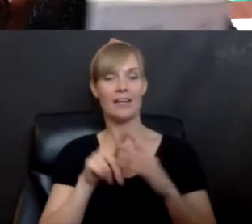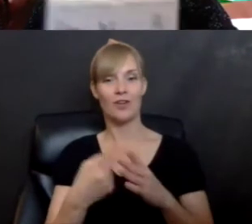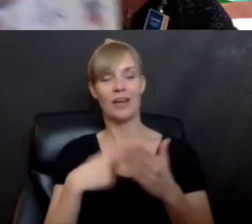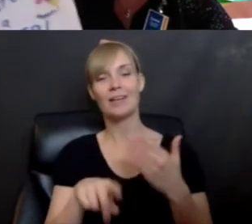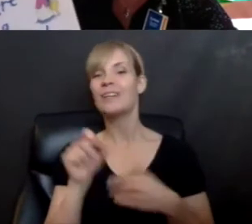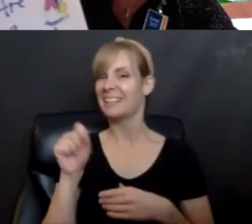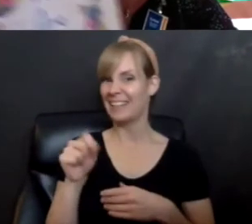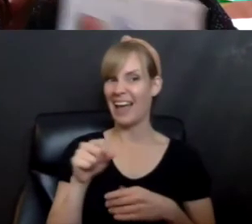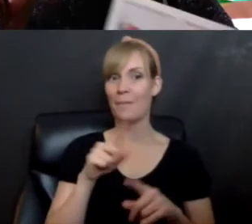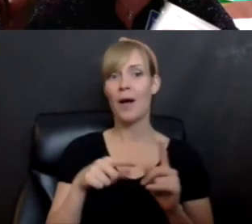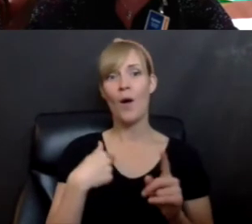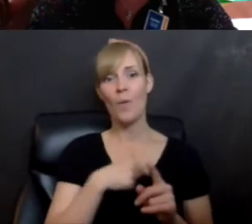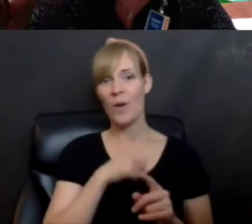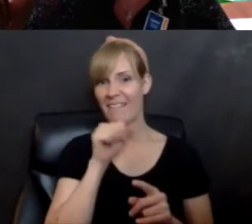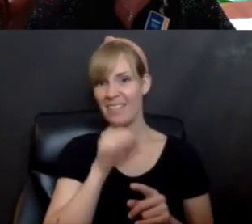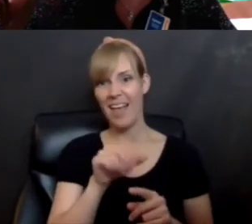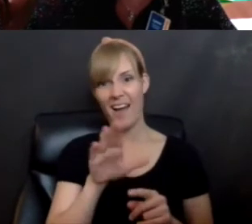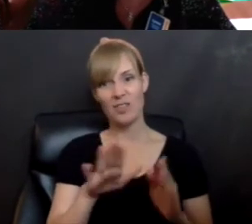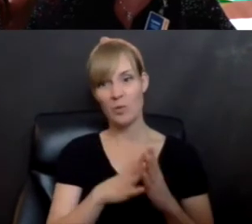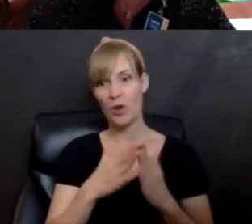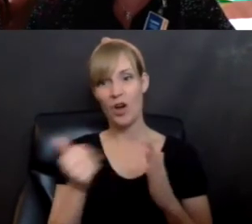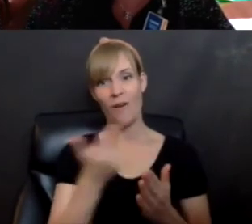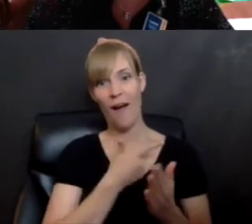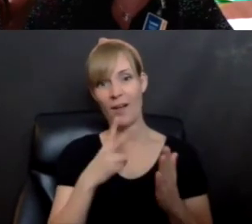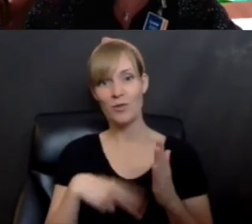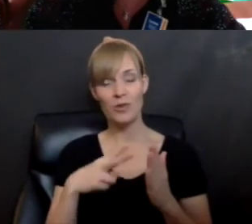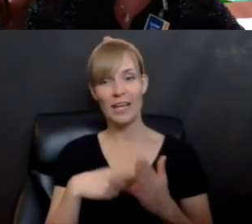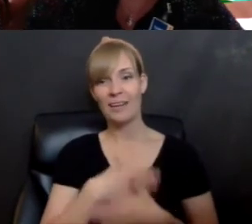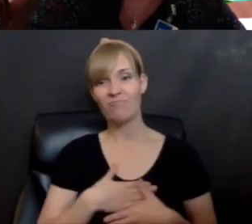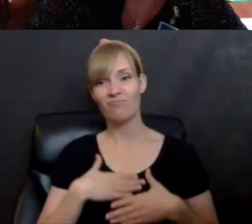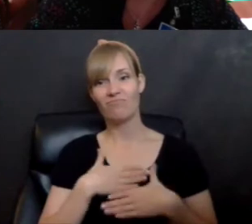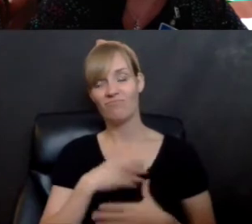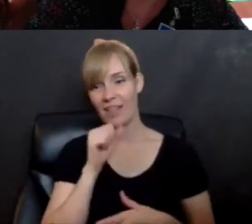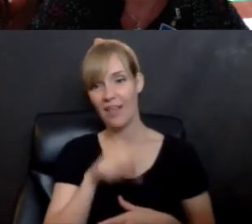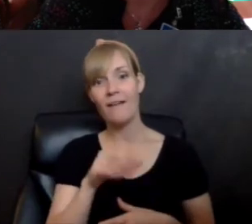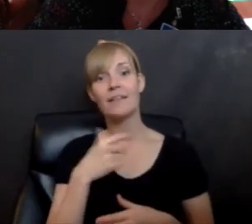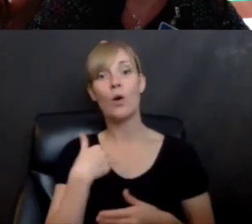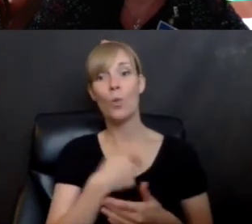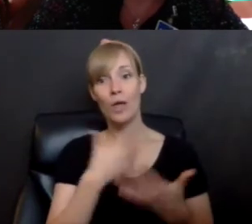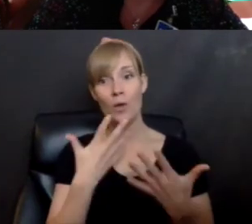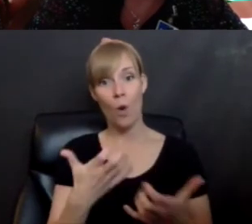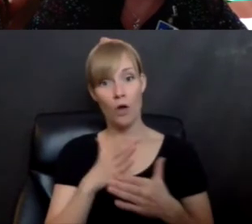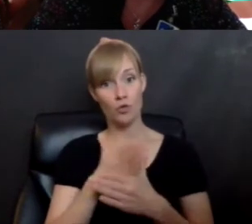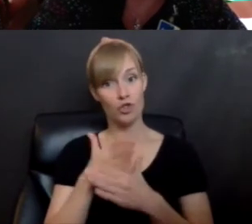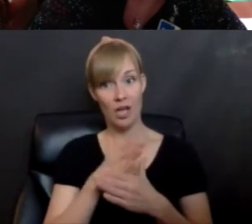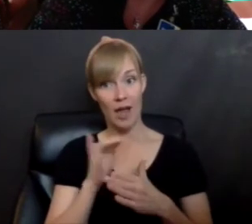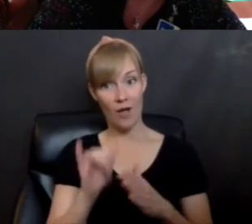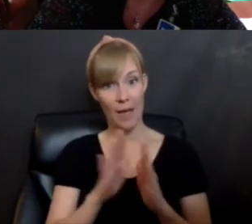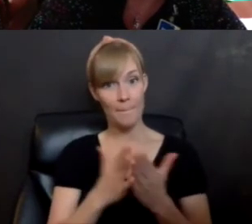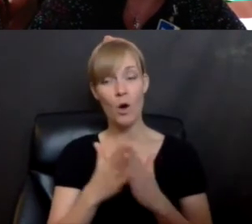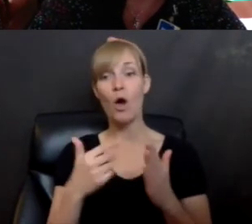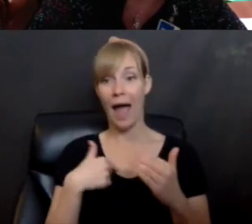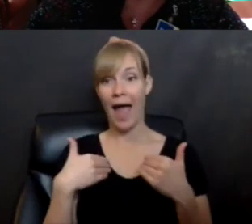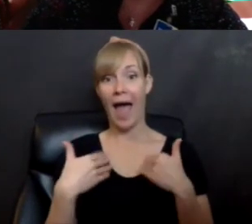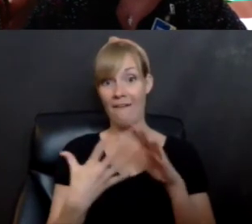have just loved your book. We've all been reading it and had such a good time and we want to share it. I actually have copies